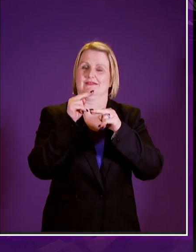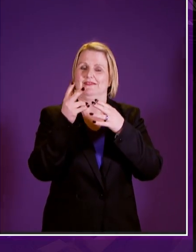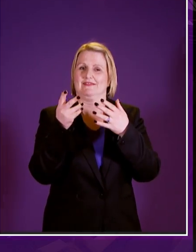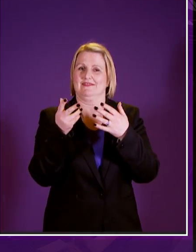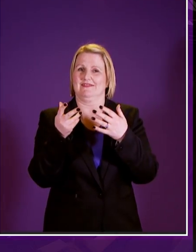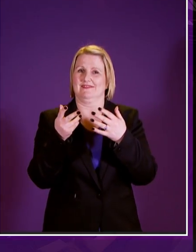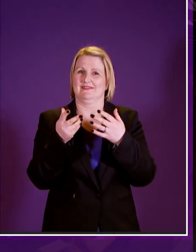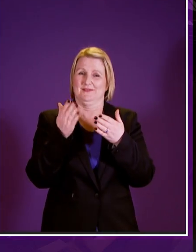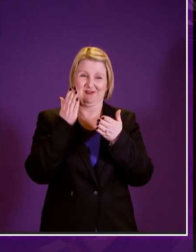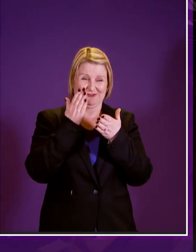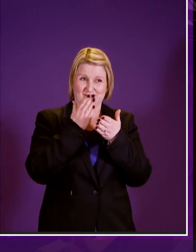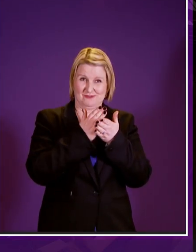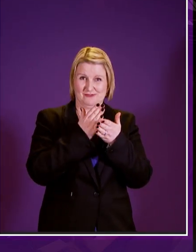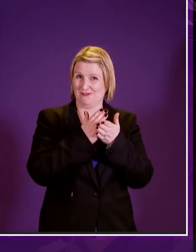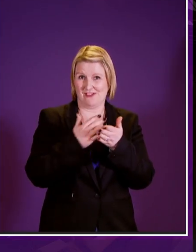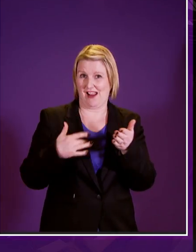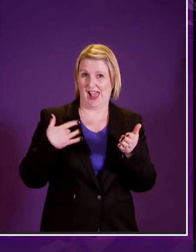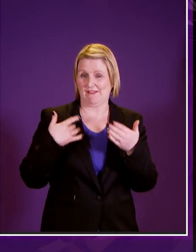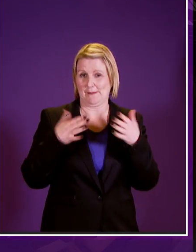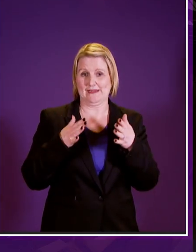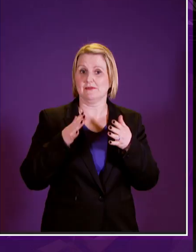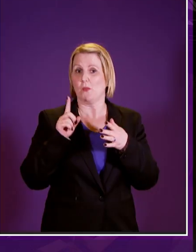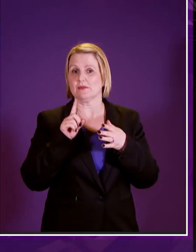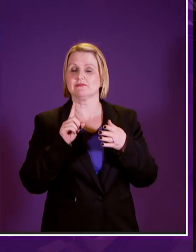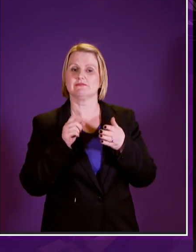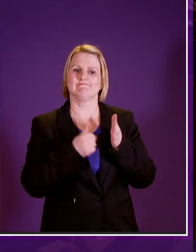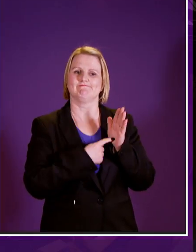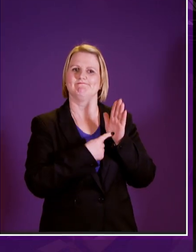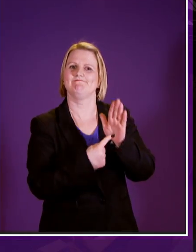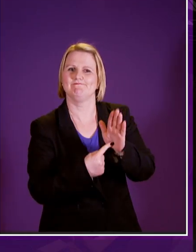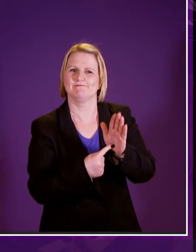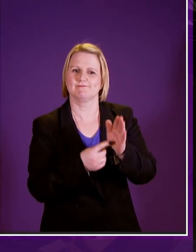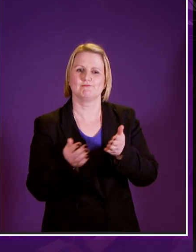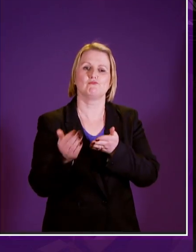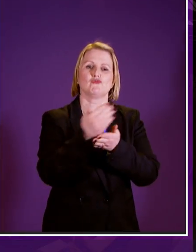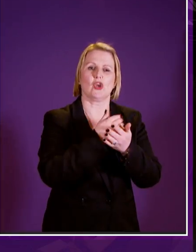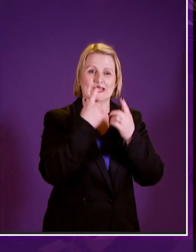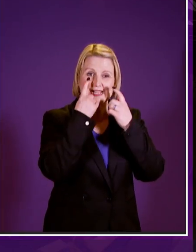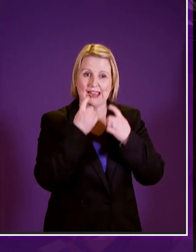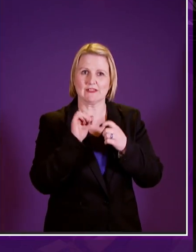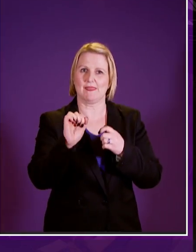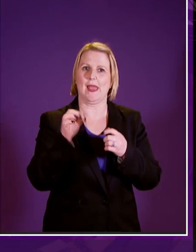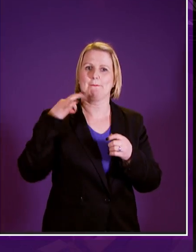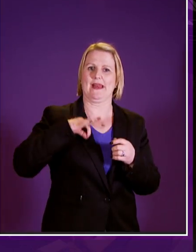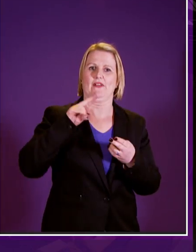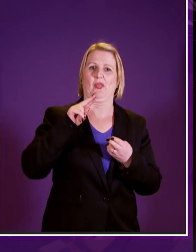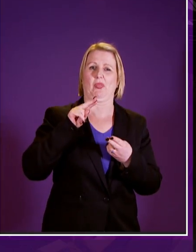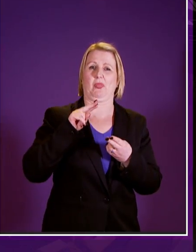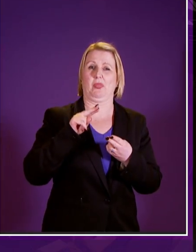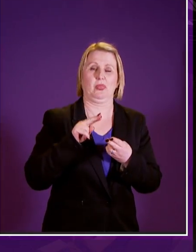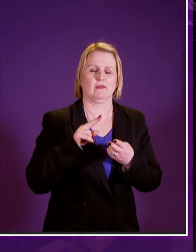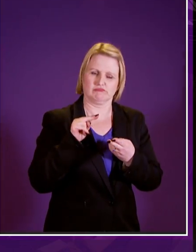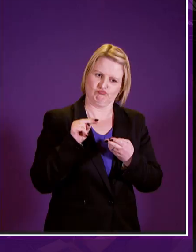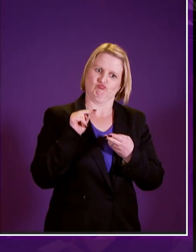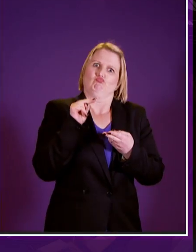reality we have we have protected carers from the erosion of a benefit which would have been at a